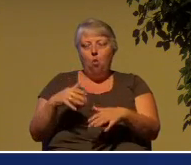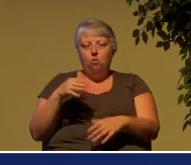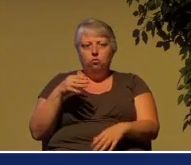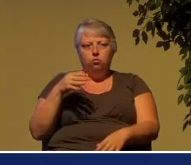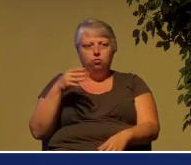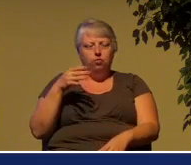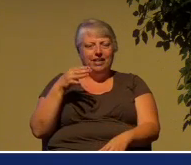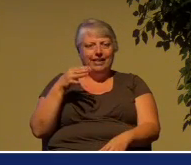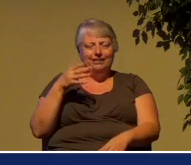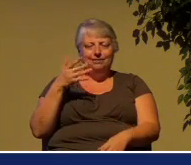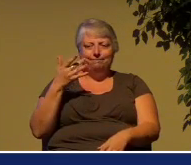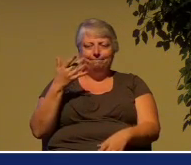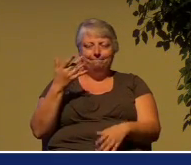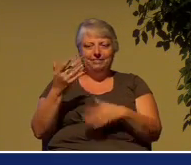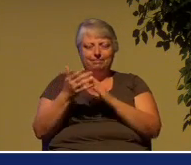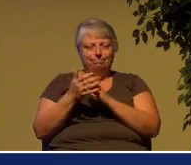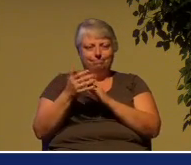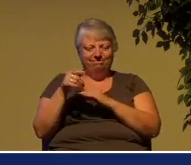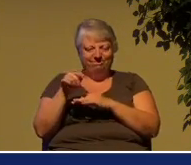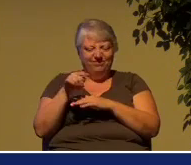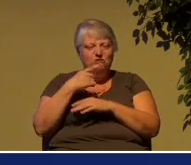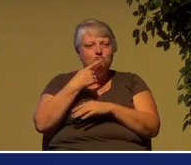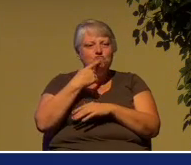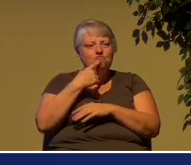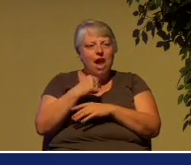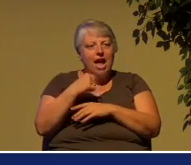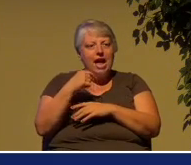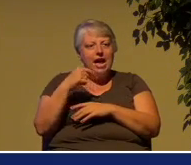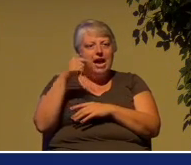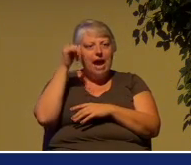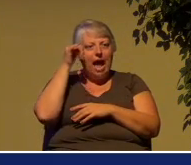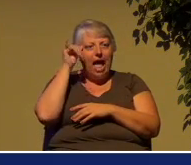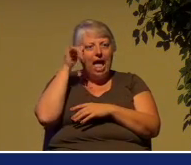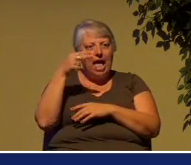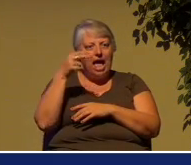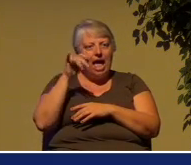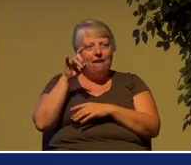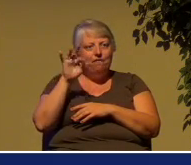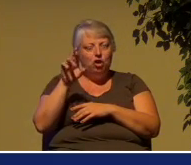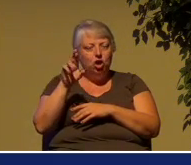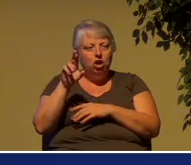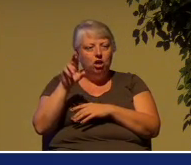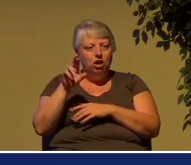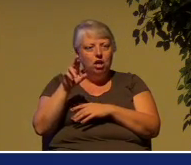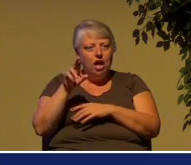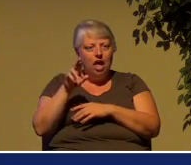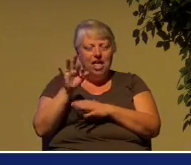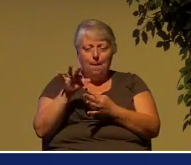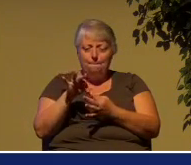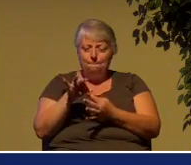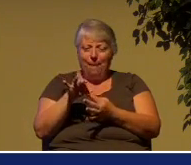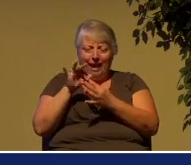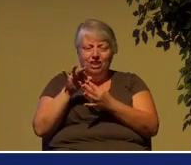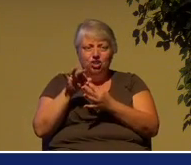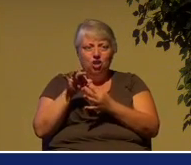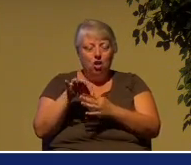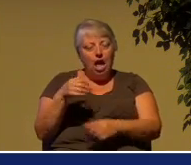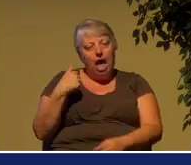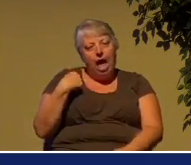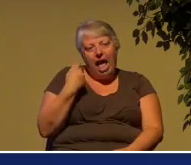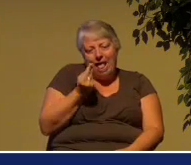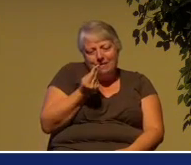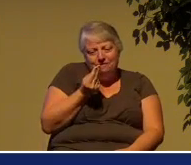They thought some years ago they had one, but he had a couple of white hairs, but and that disqualified him.